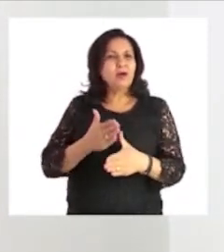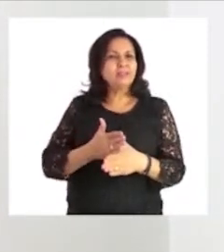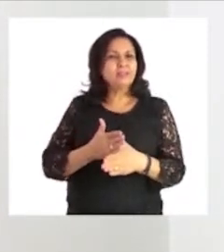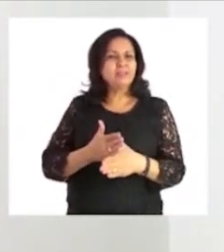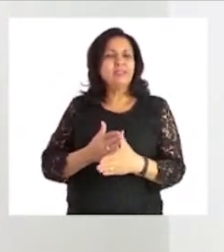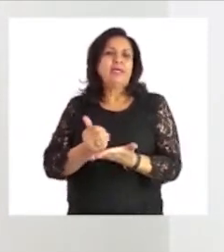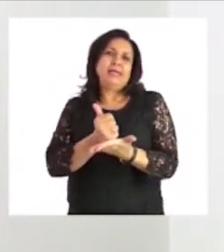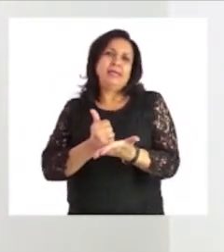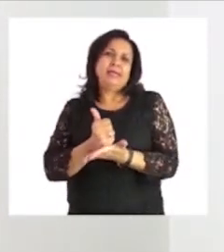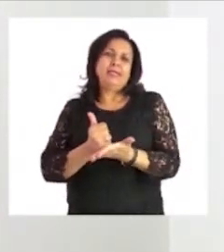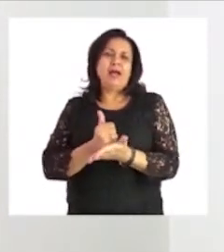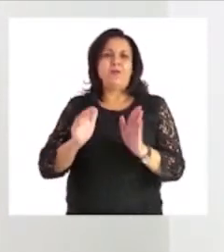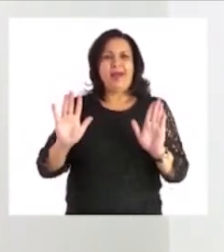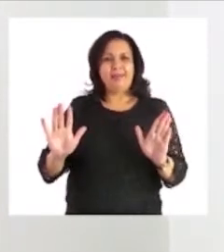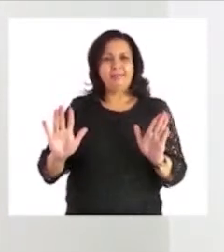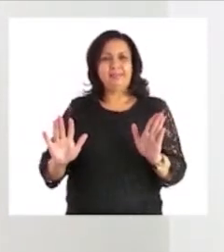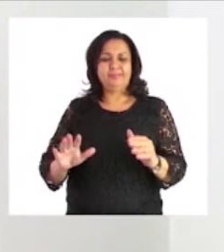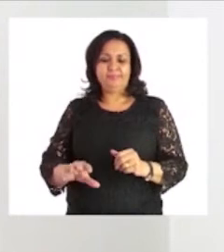let's sanitize our hands.